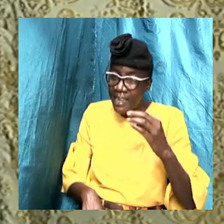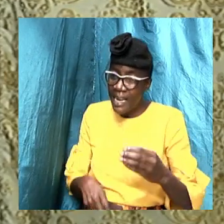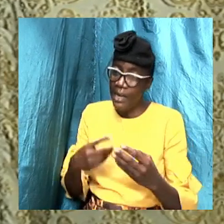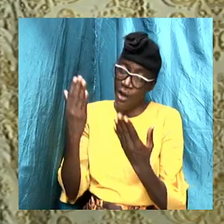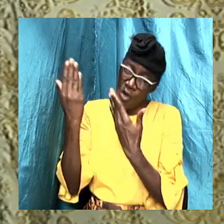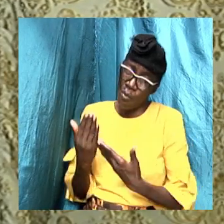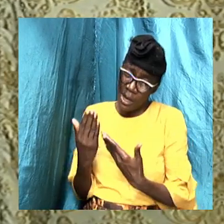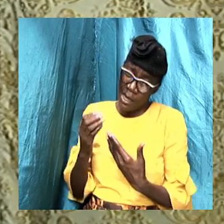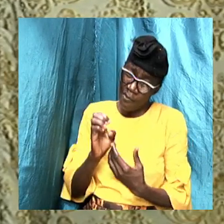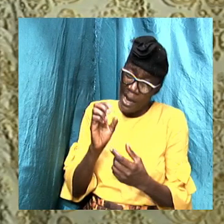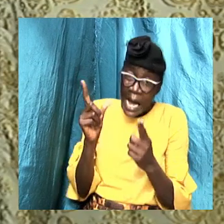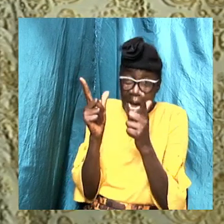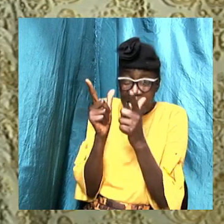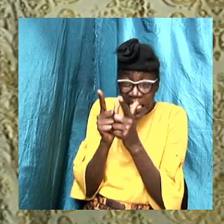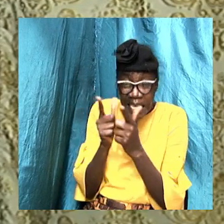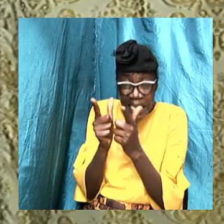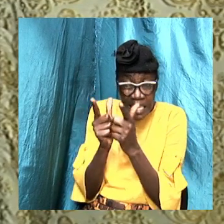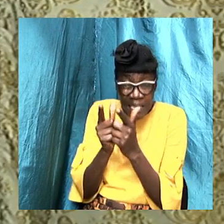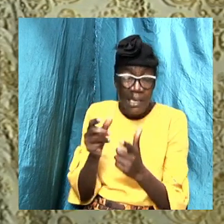smallest sip of water.